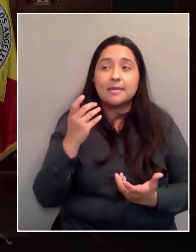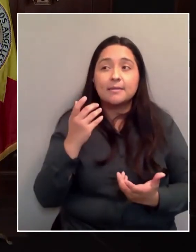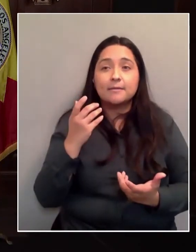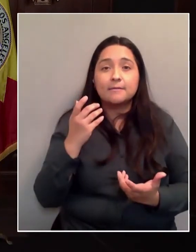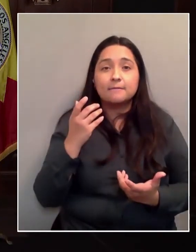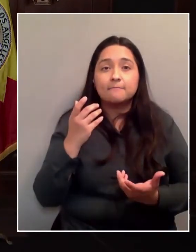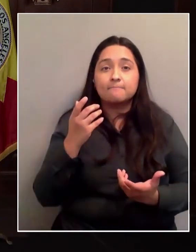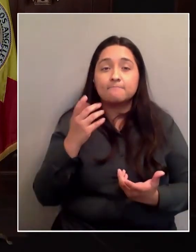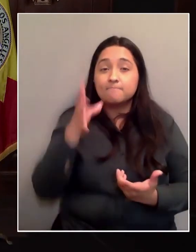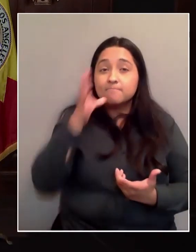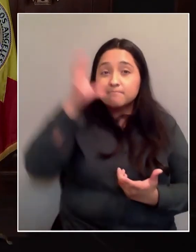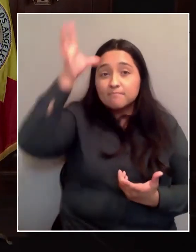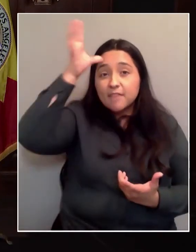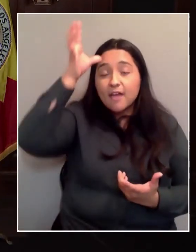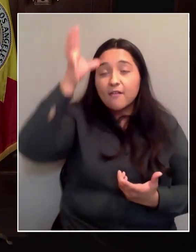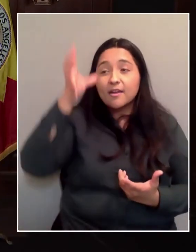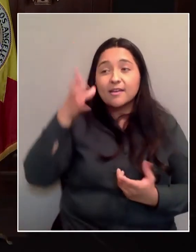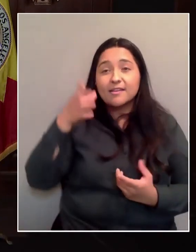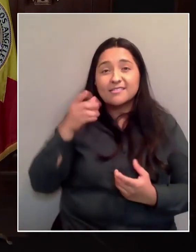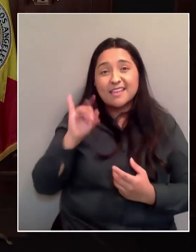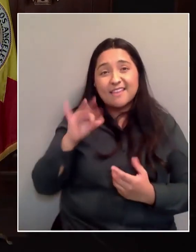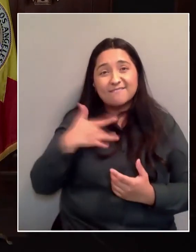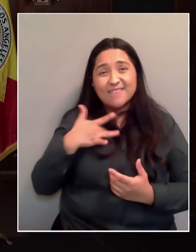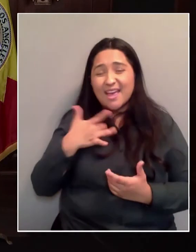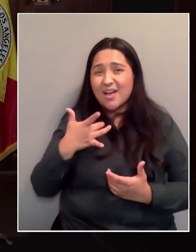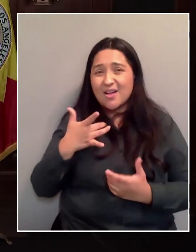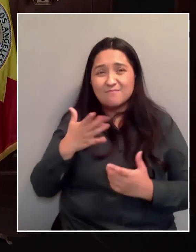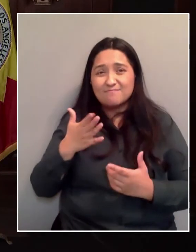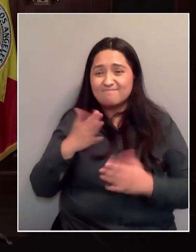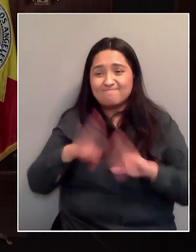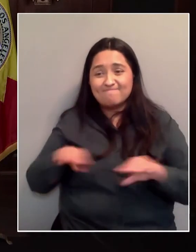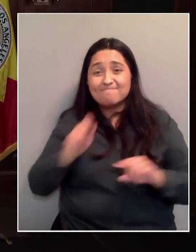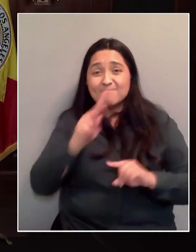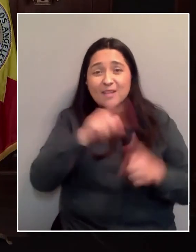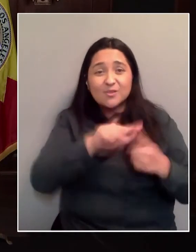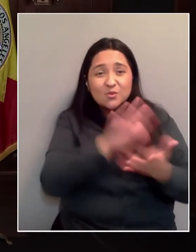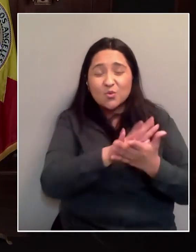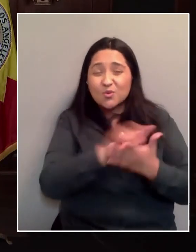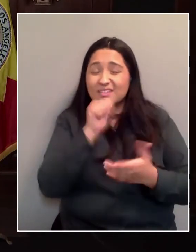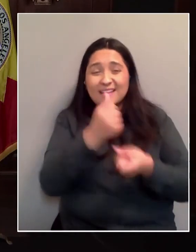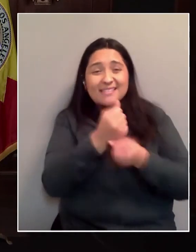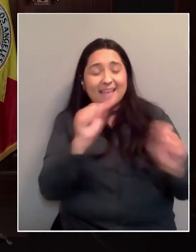atraer sus hijos a esta escuela, debe ser una opción.